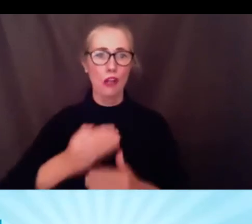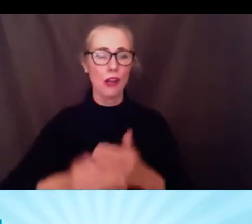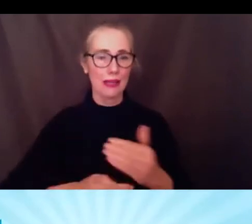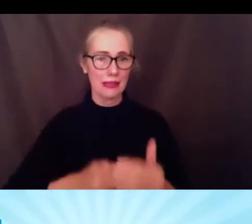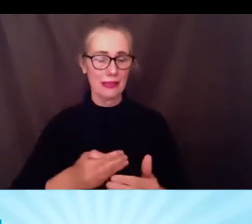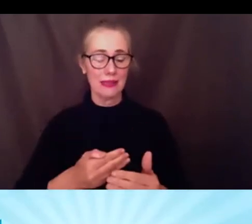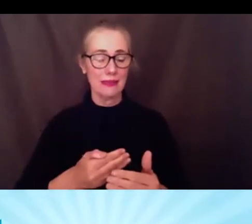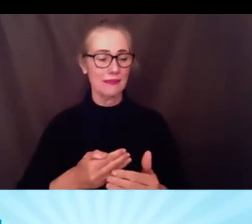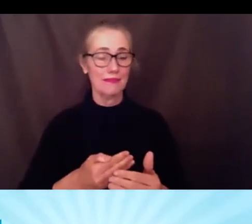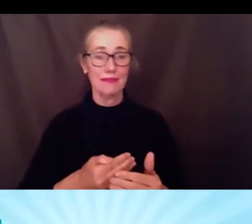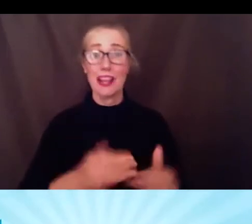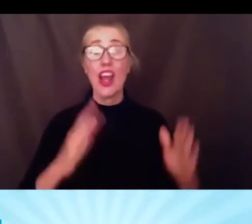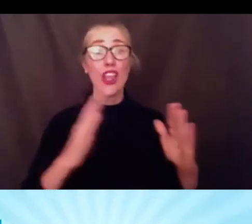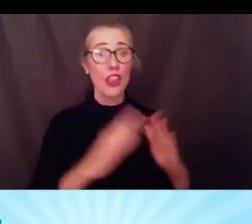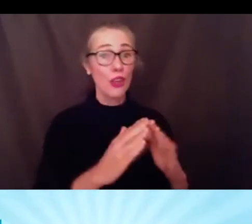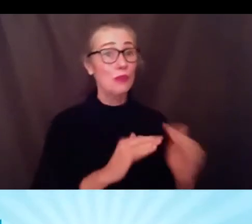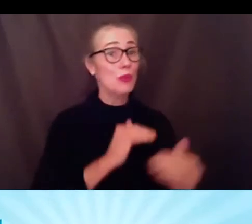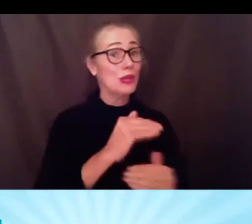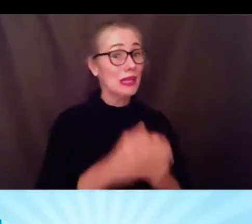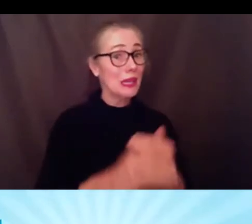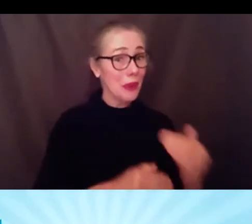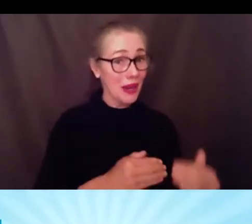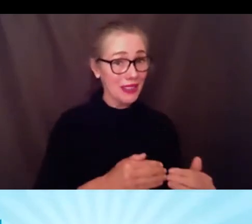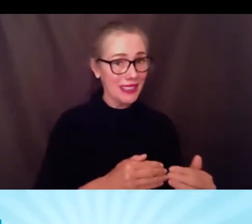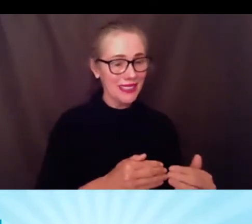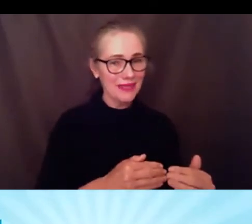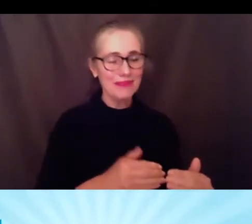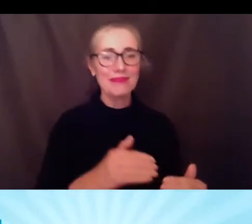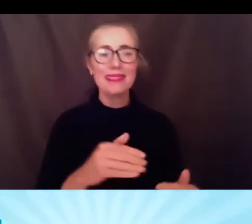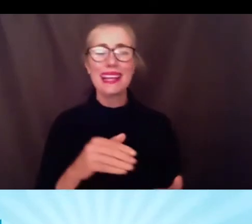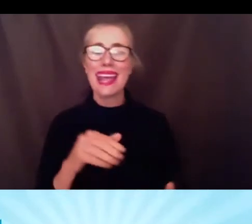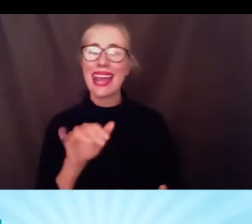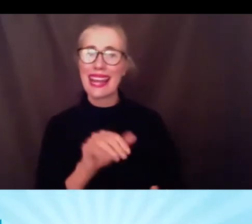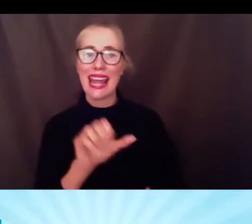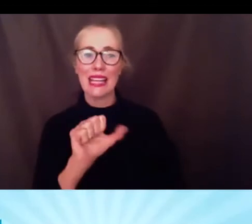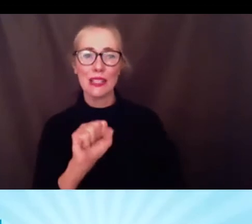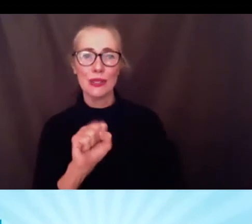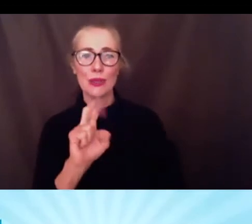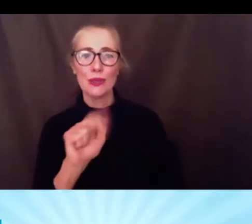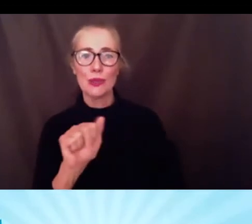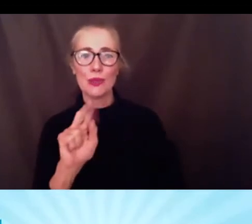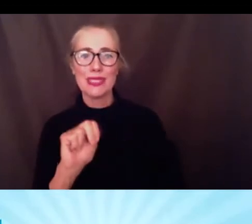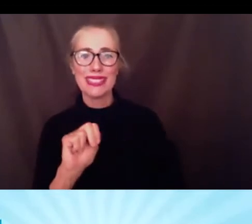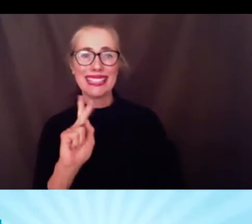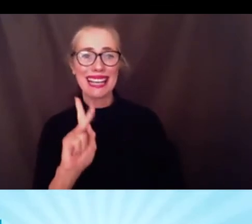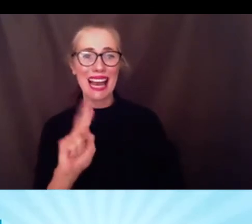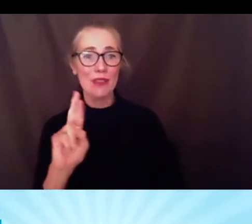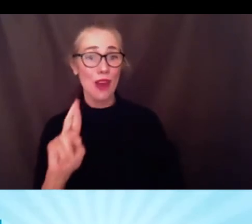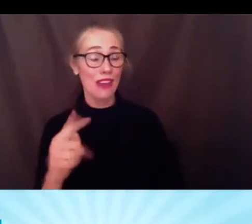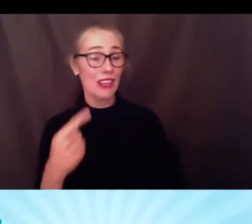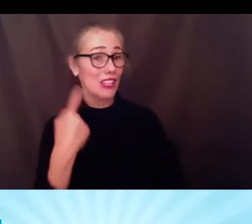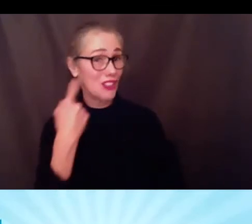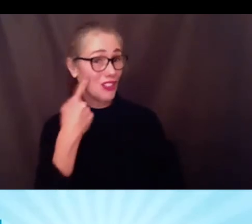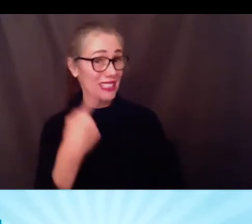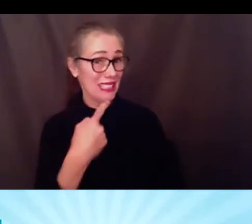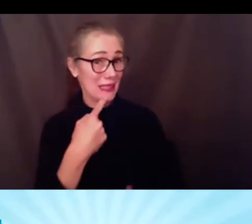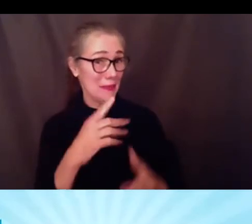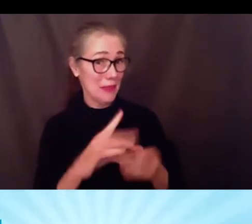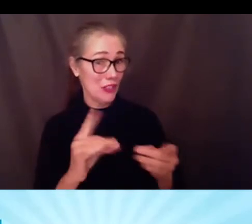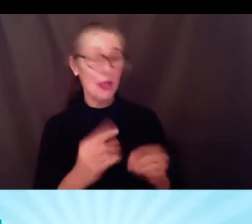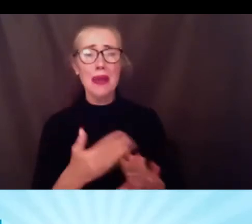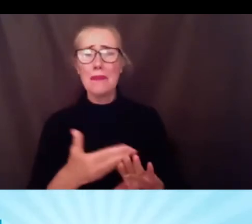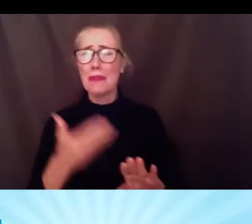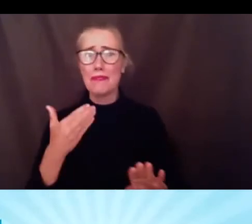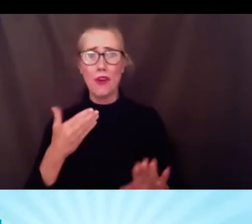community and like susan klein rathchild mentioned we know more now than we did